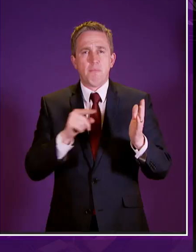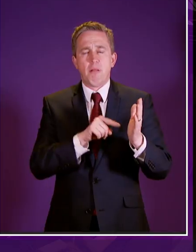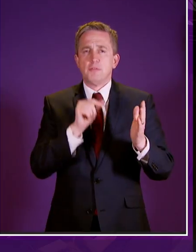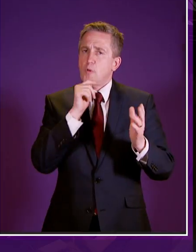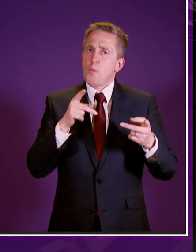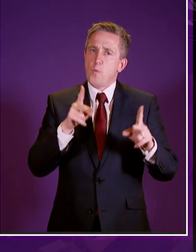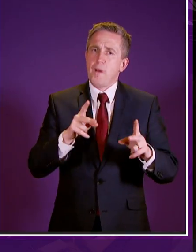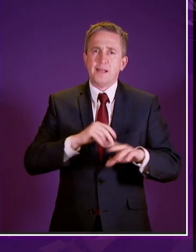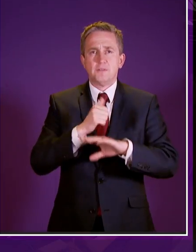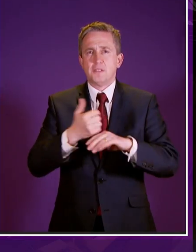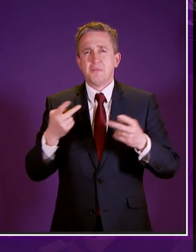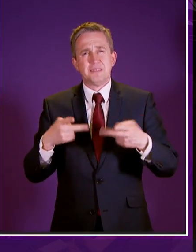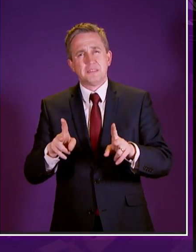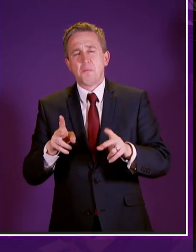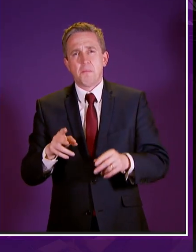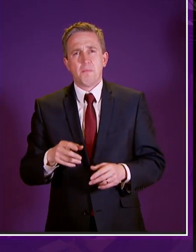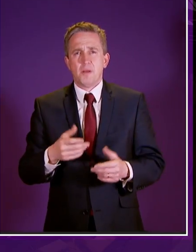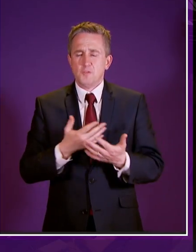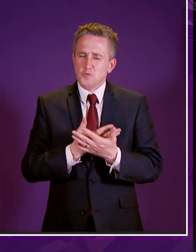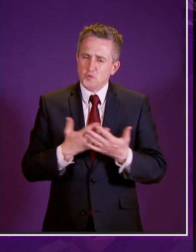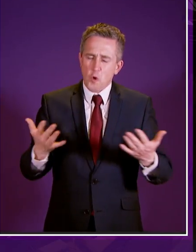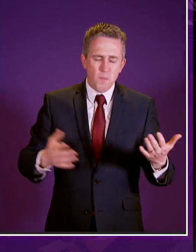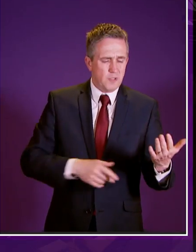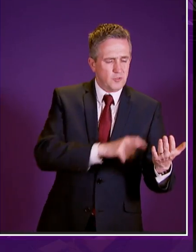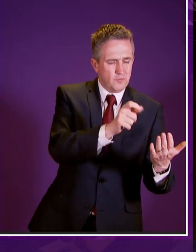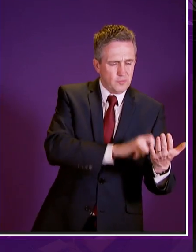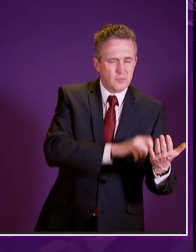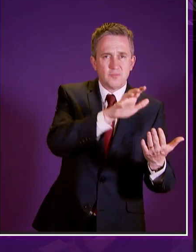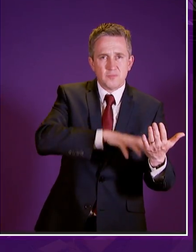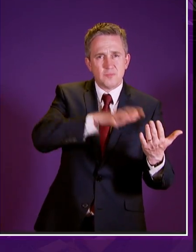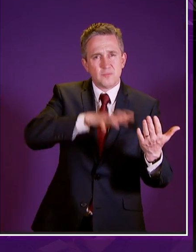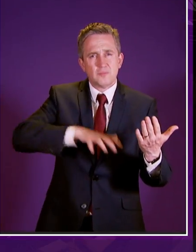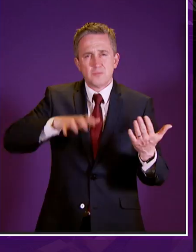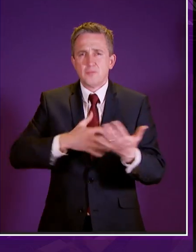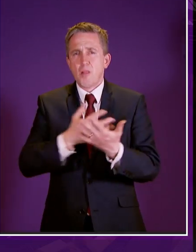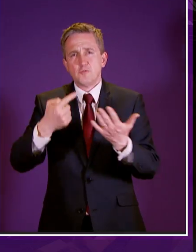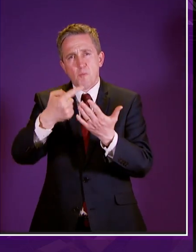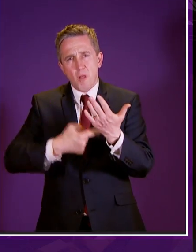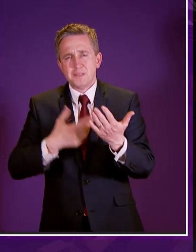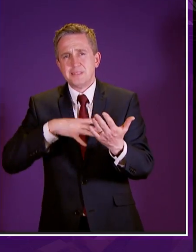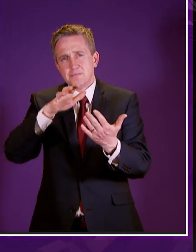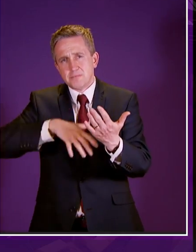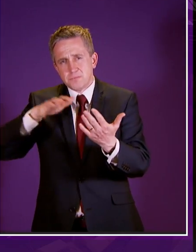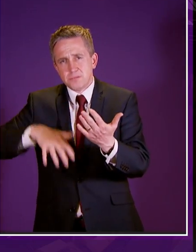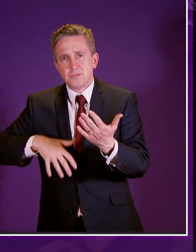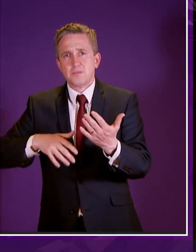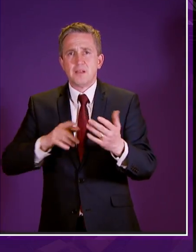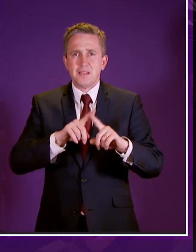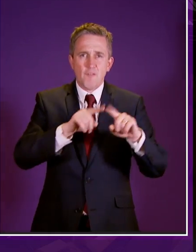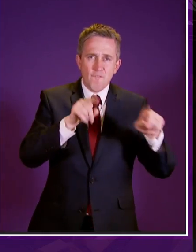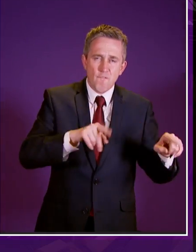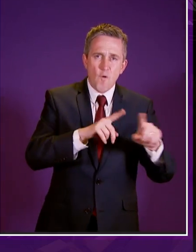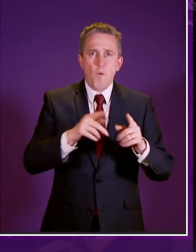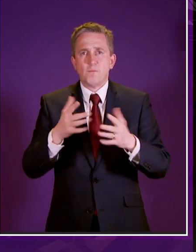to set up the system and with swathes of regulations still to come including intricate policy design of nine forms of